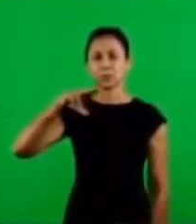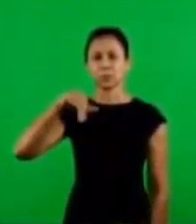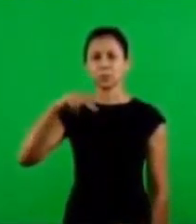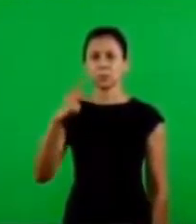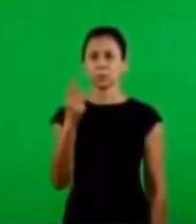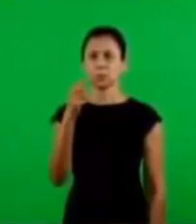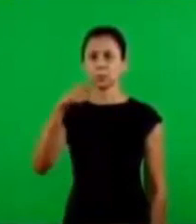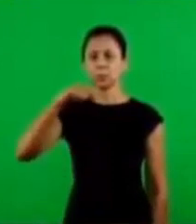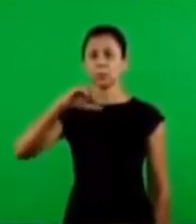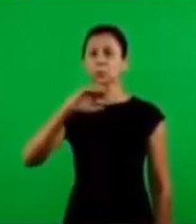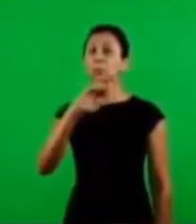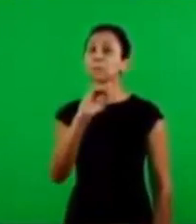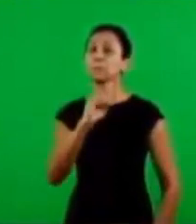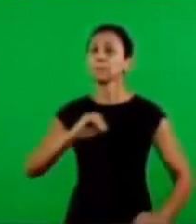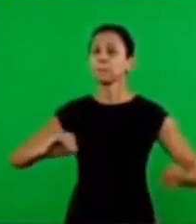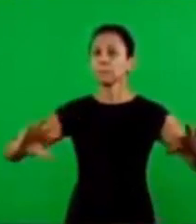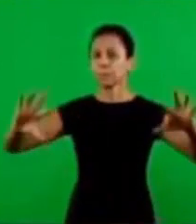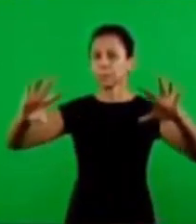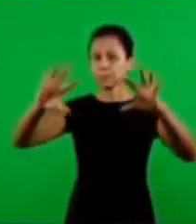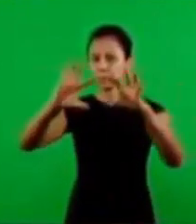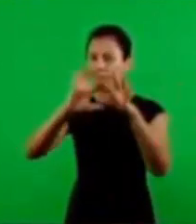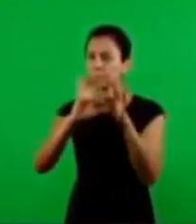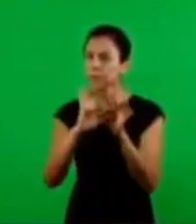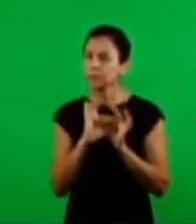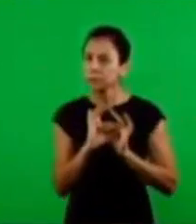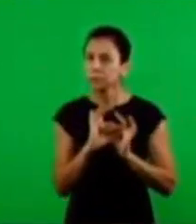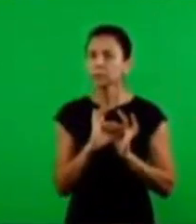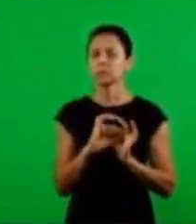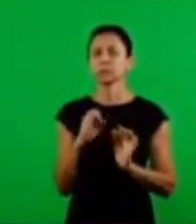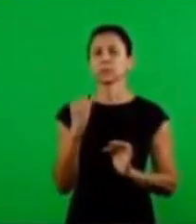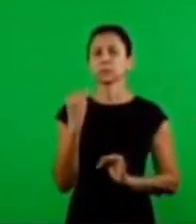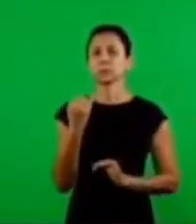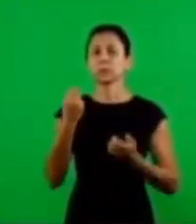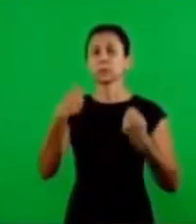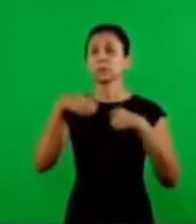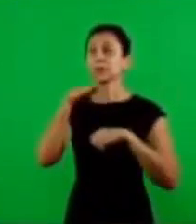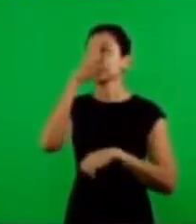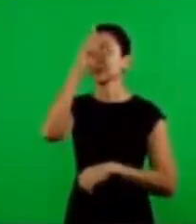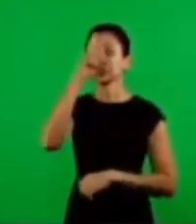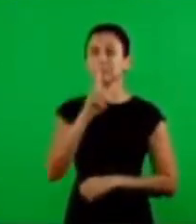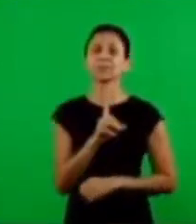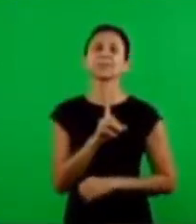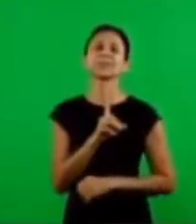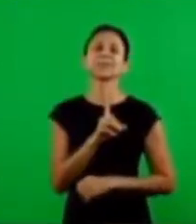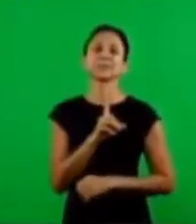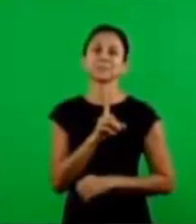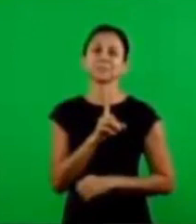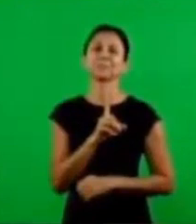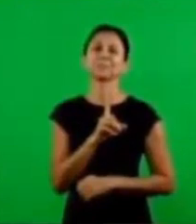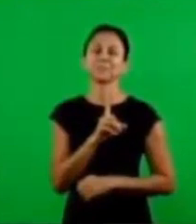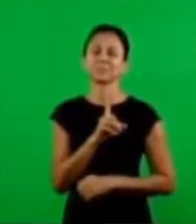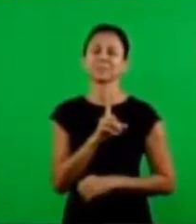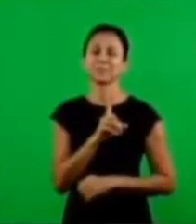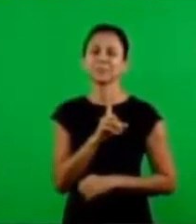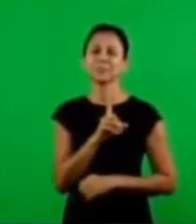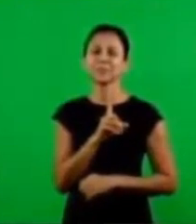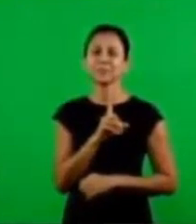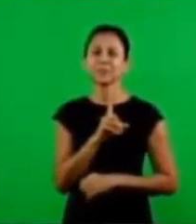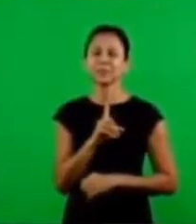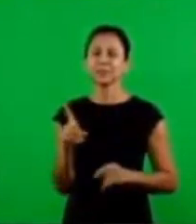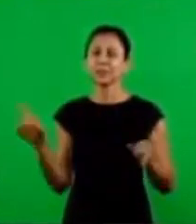fellowship. And this fellowship that the Lord opened up is a path that he